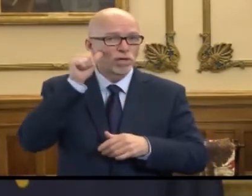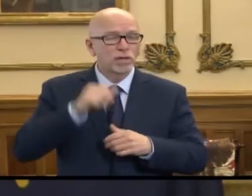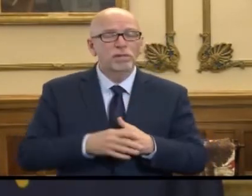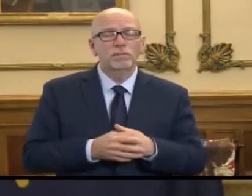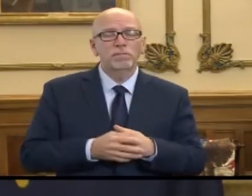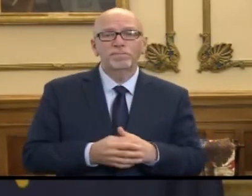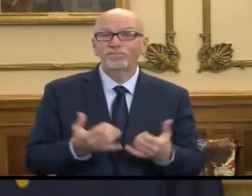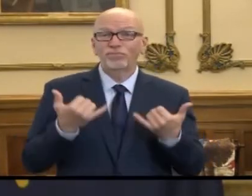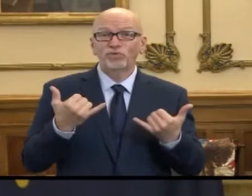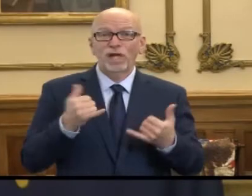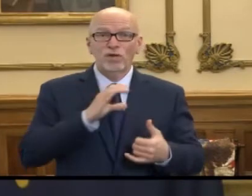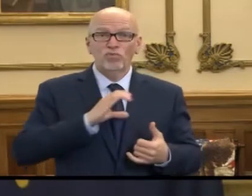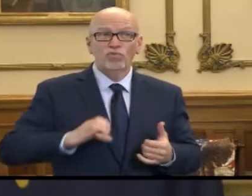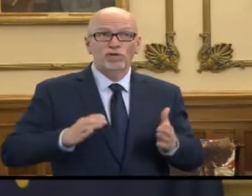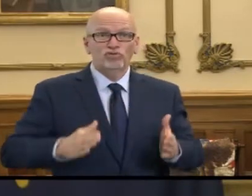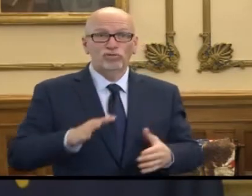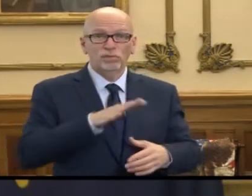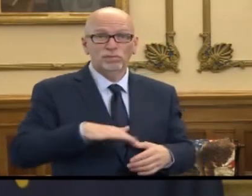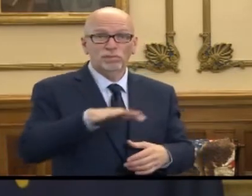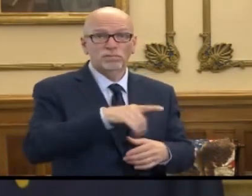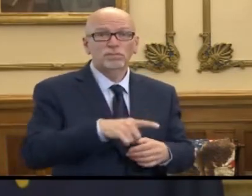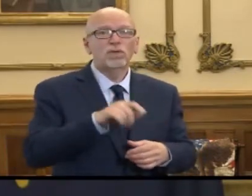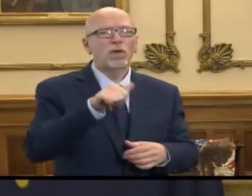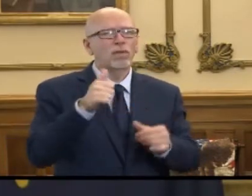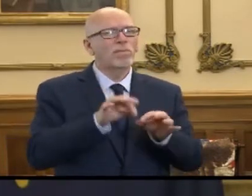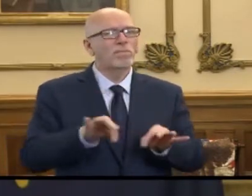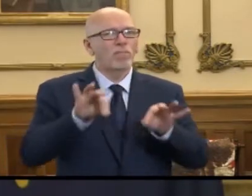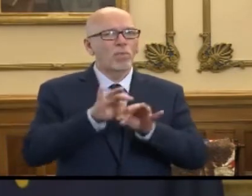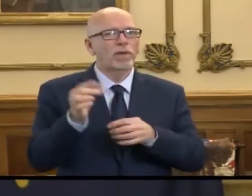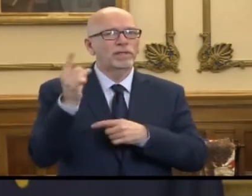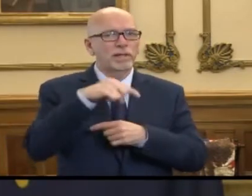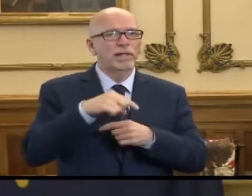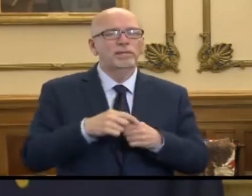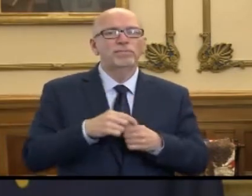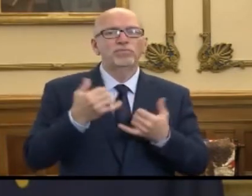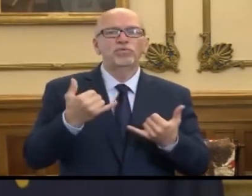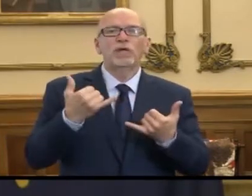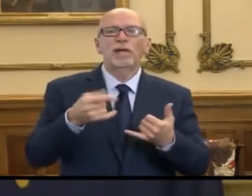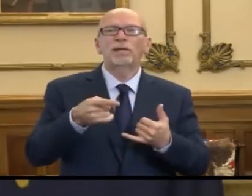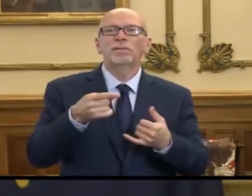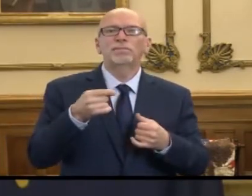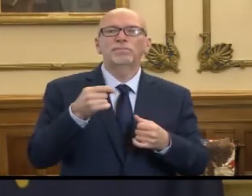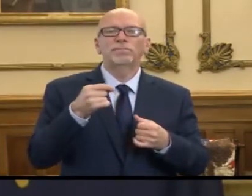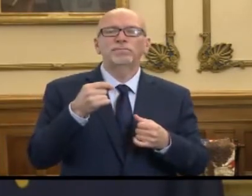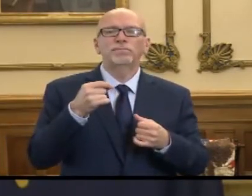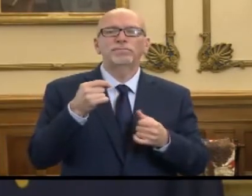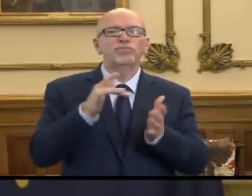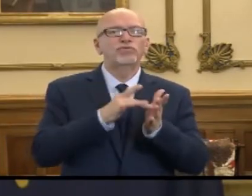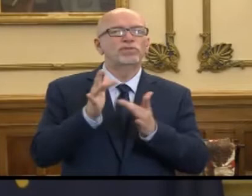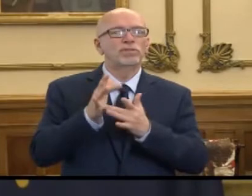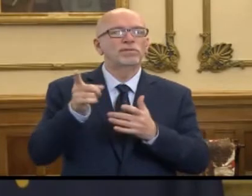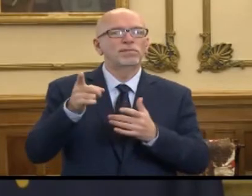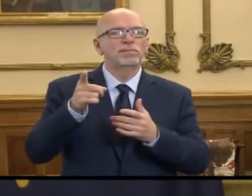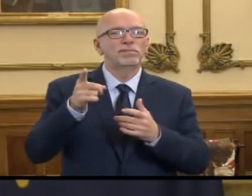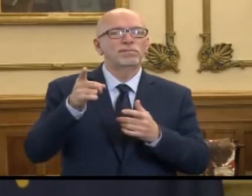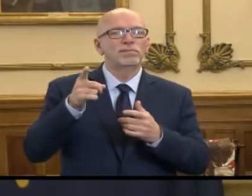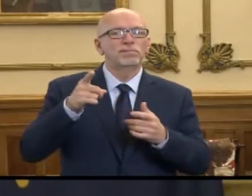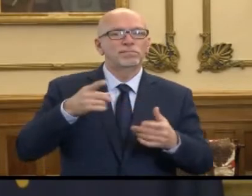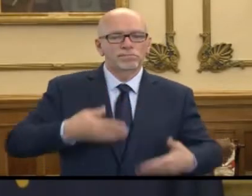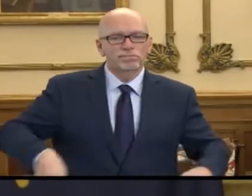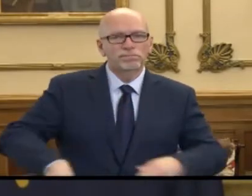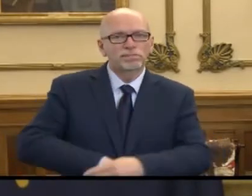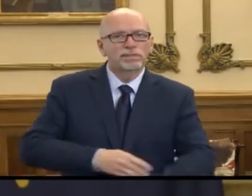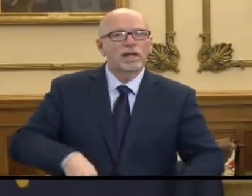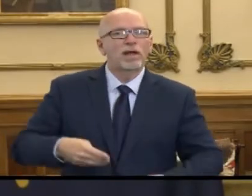Today, for Christians, another important day. Of course, today is the day that Jesus put a towel around his waist and